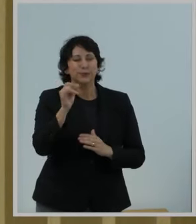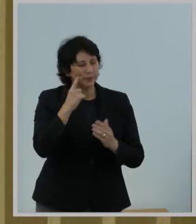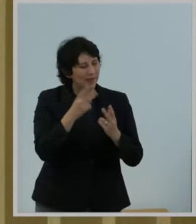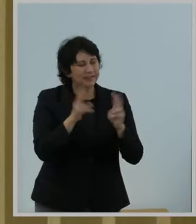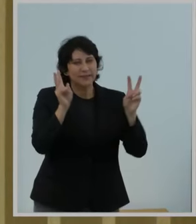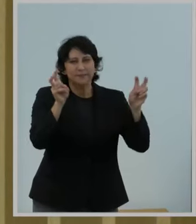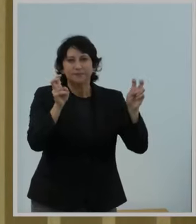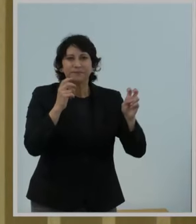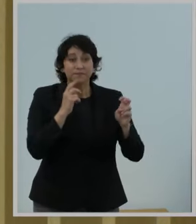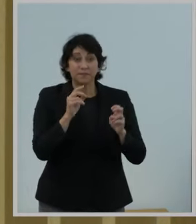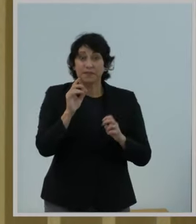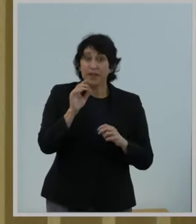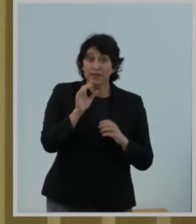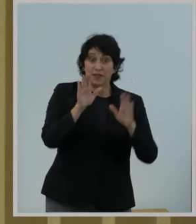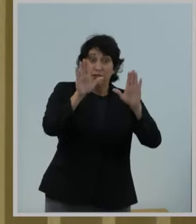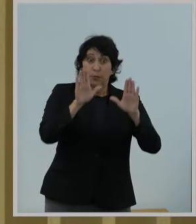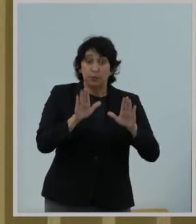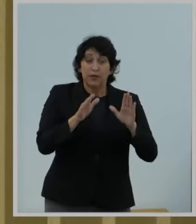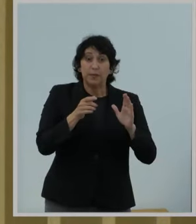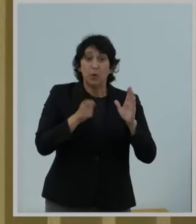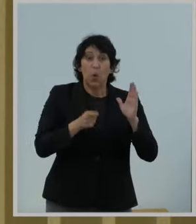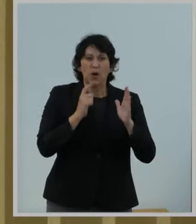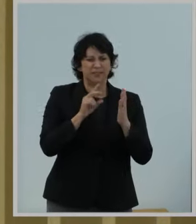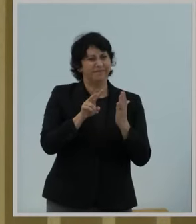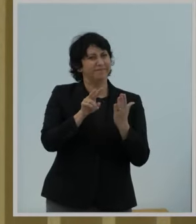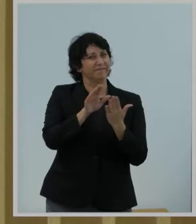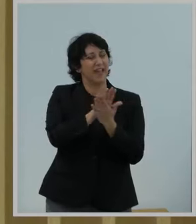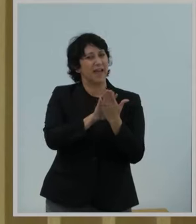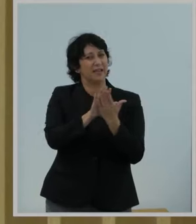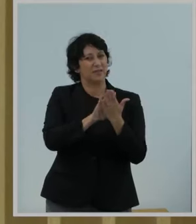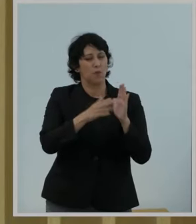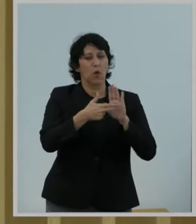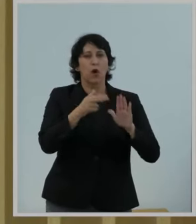of statutory ambiguity in brand X